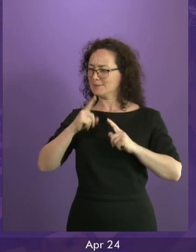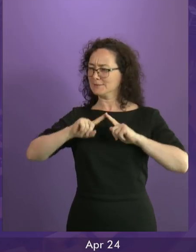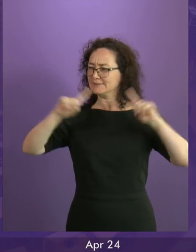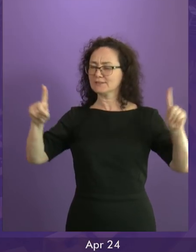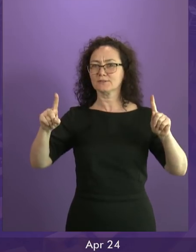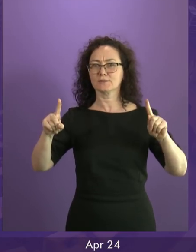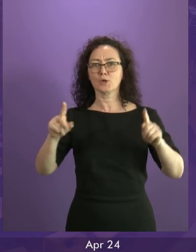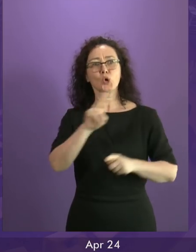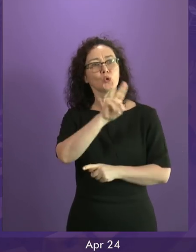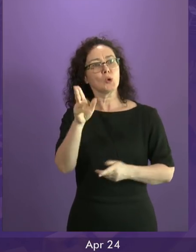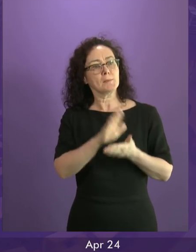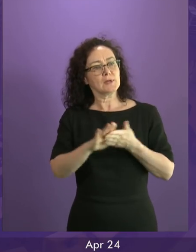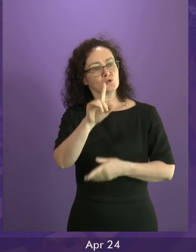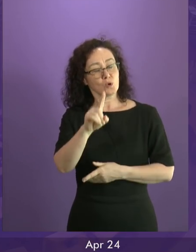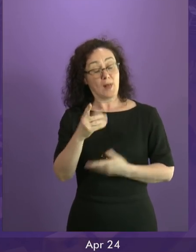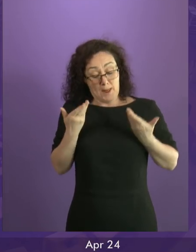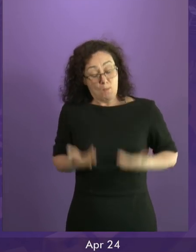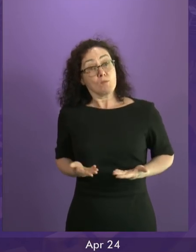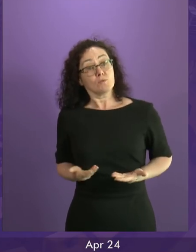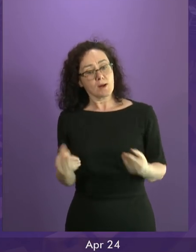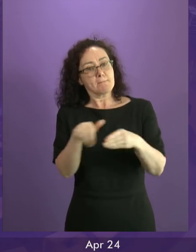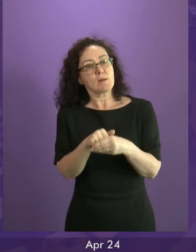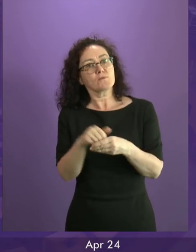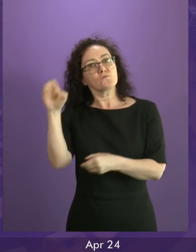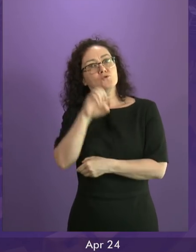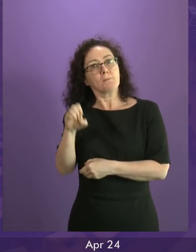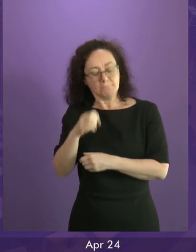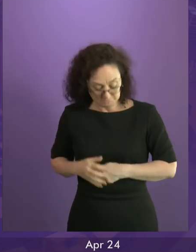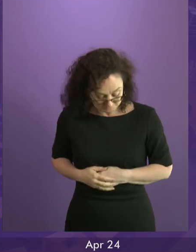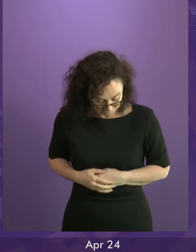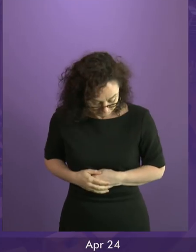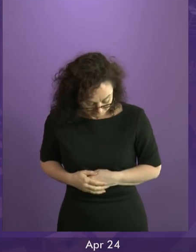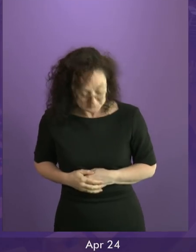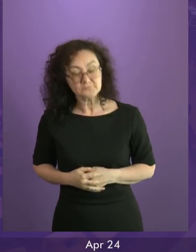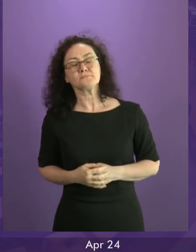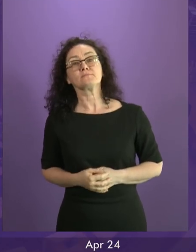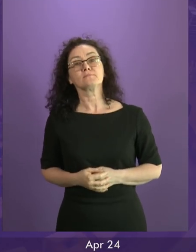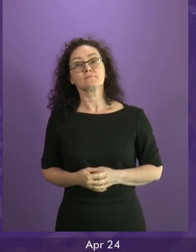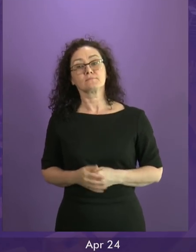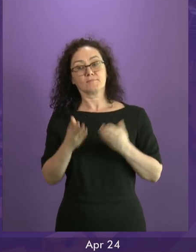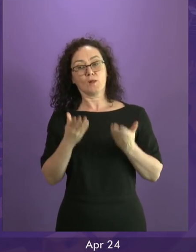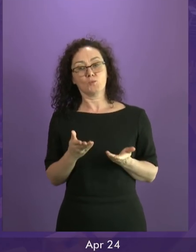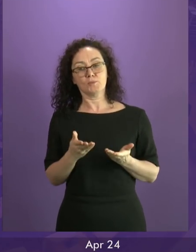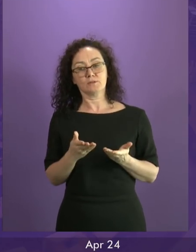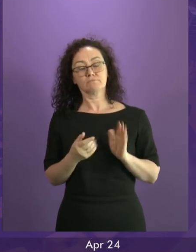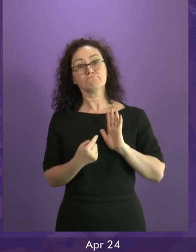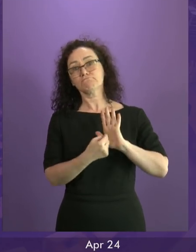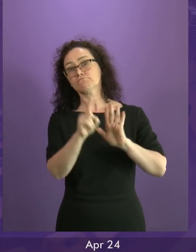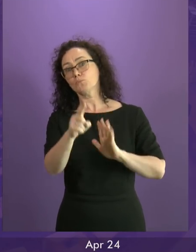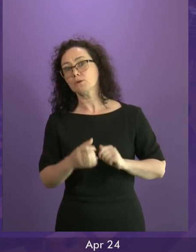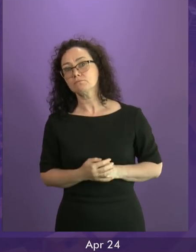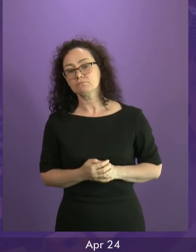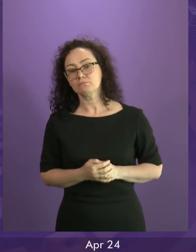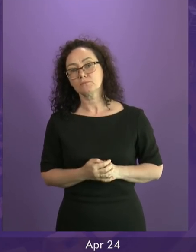We are members of the European Union. First Minister, that has been shown to be completely untrue. And is it not simply the